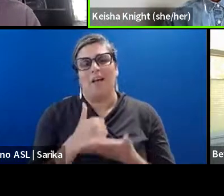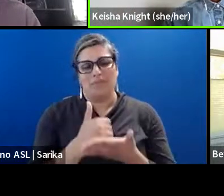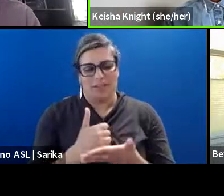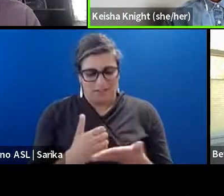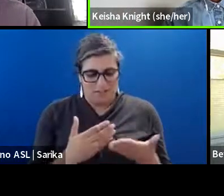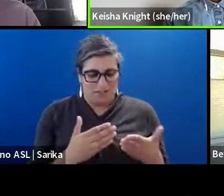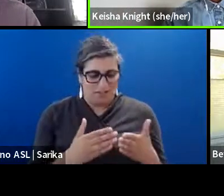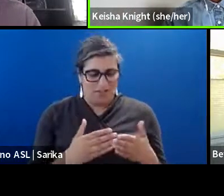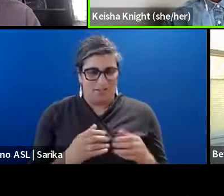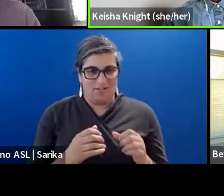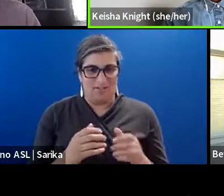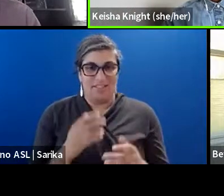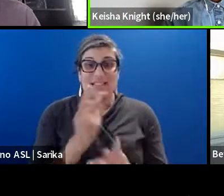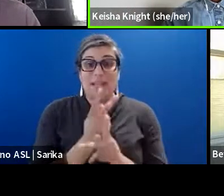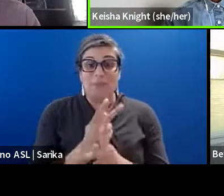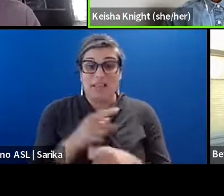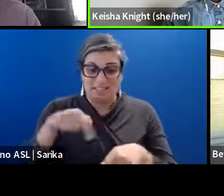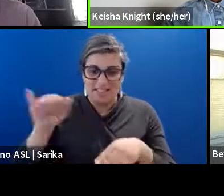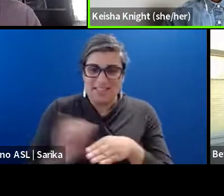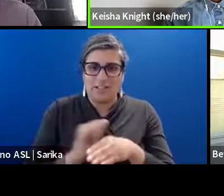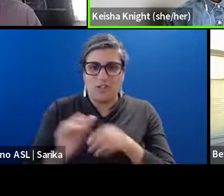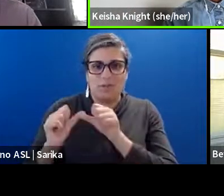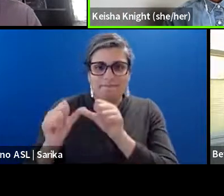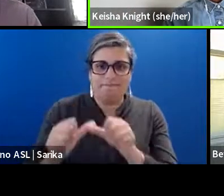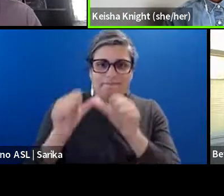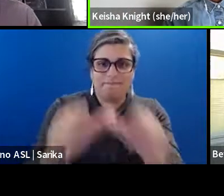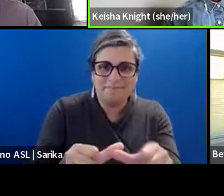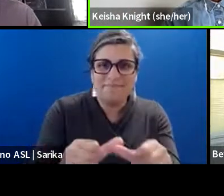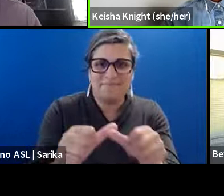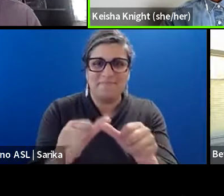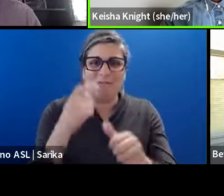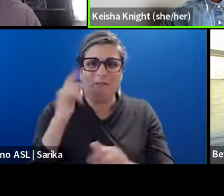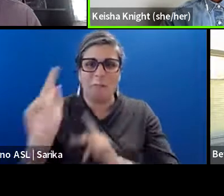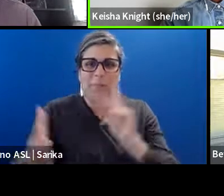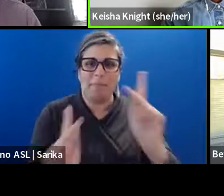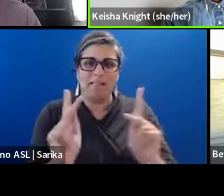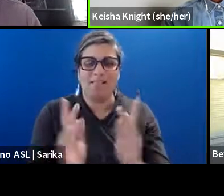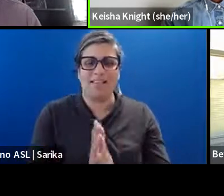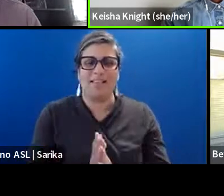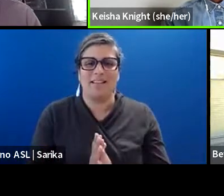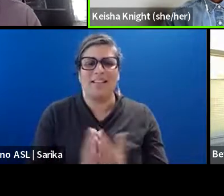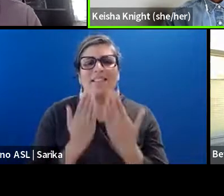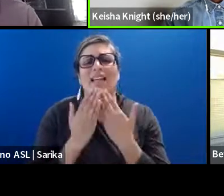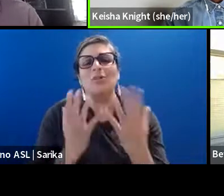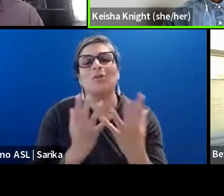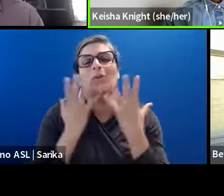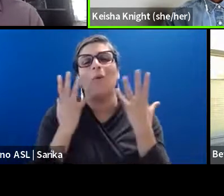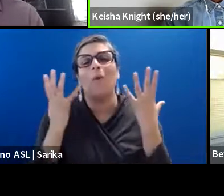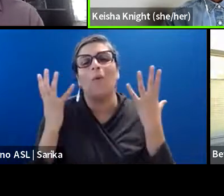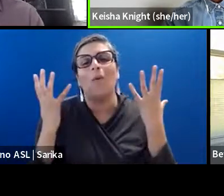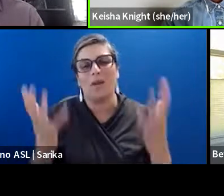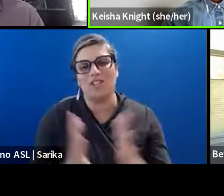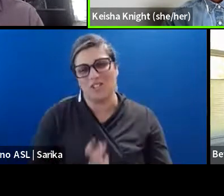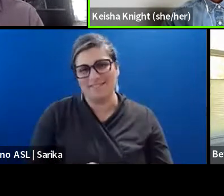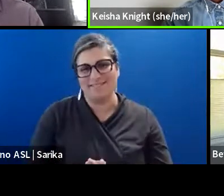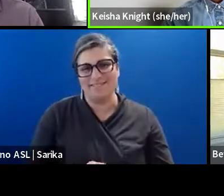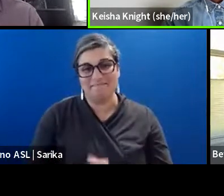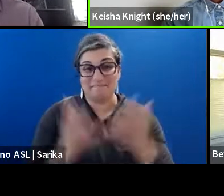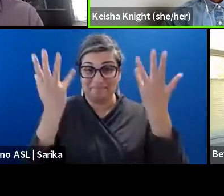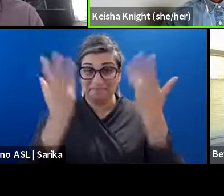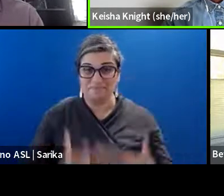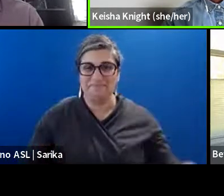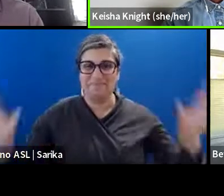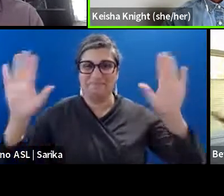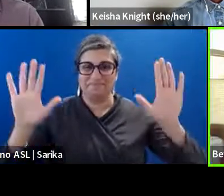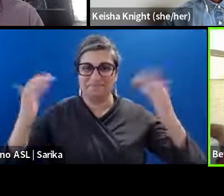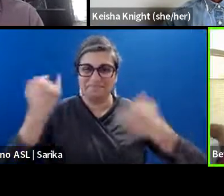up a more sustainable practice for, for people. Um, again, thank you all so much. And, um, I think that's it for us